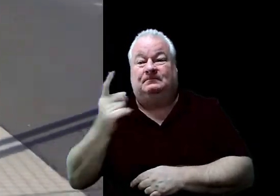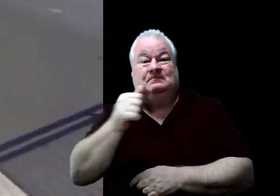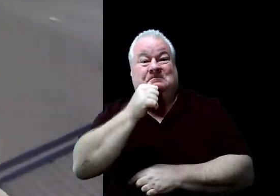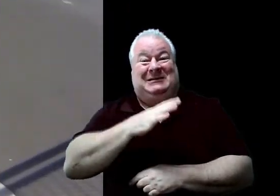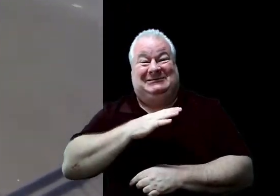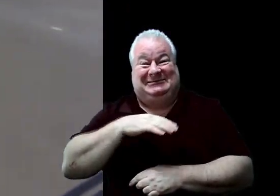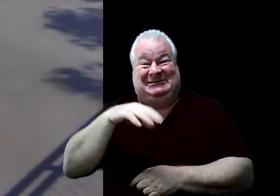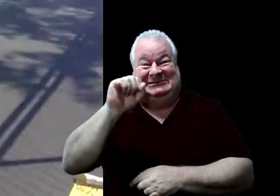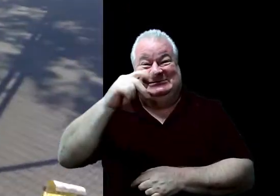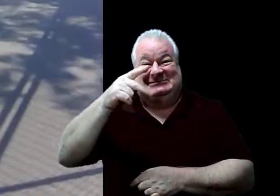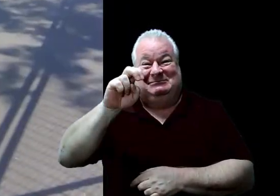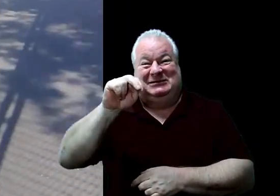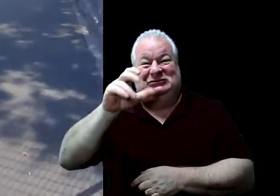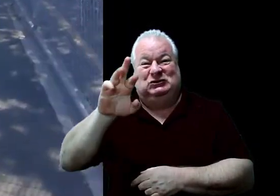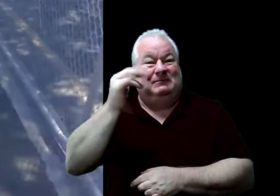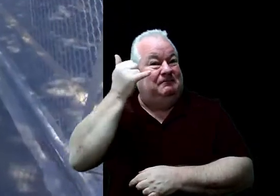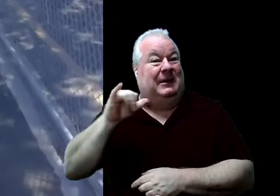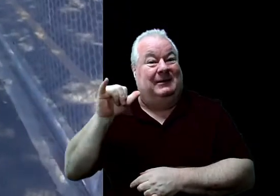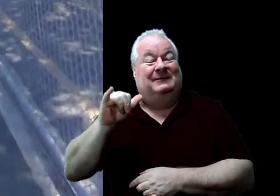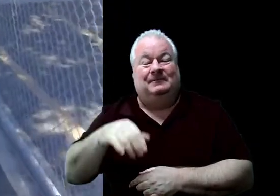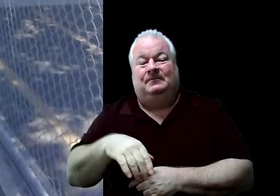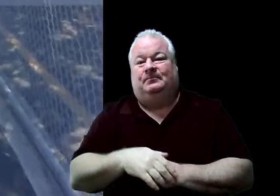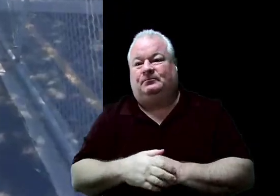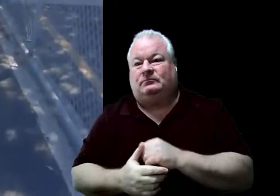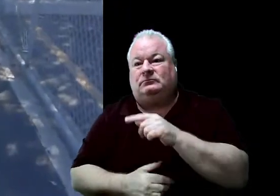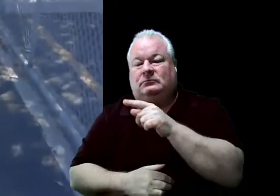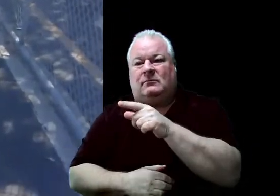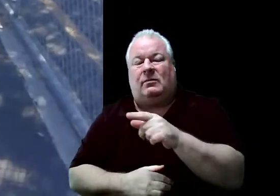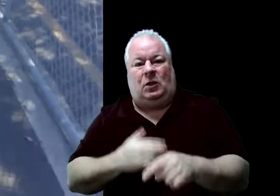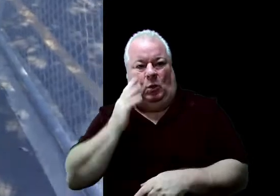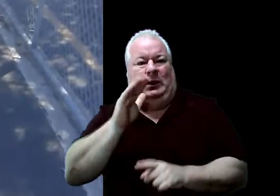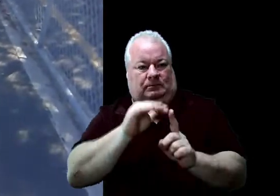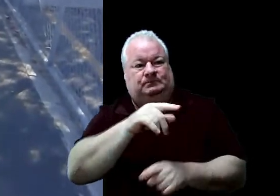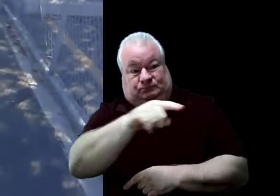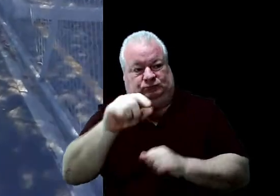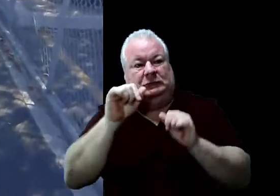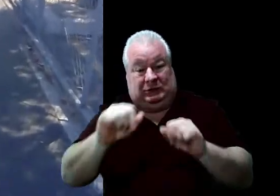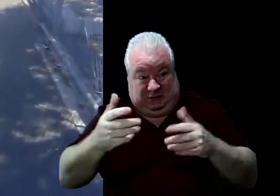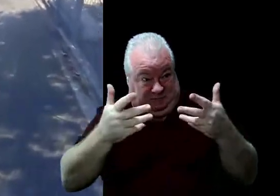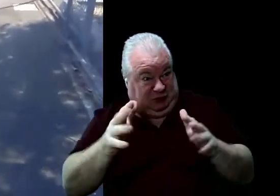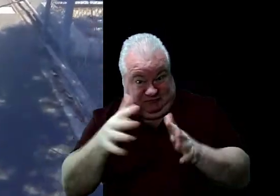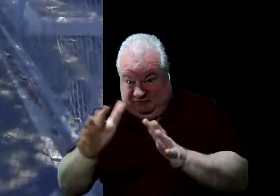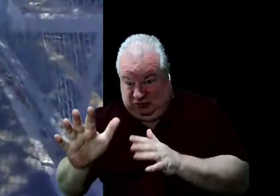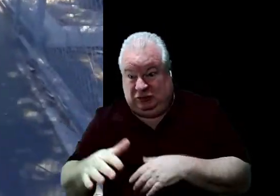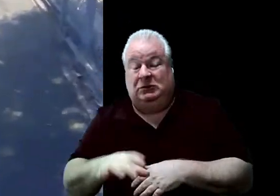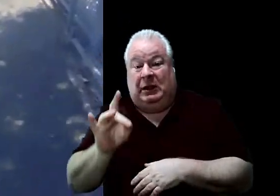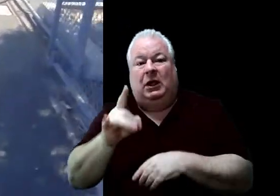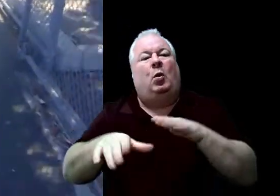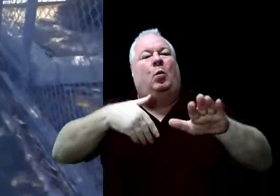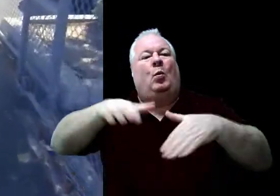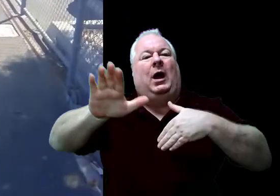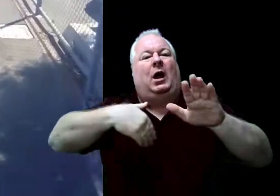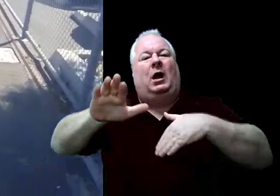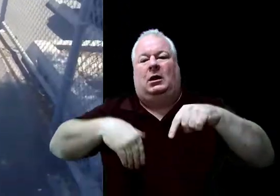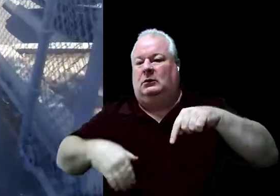Spencer will be asking you to walk the